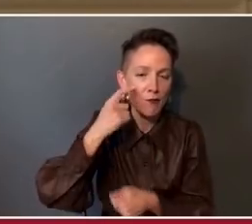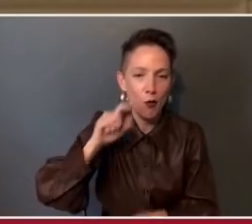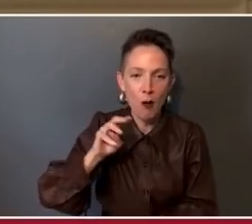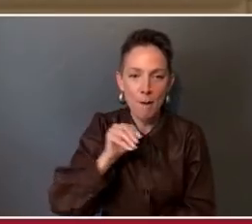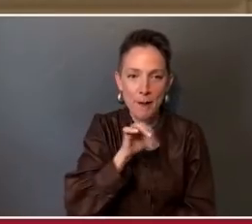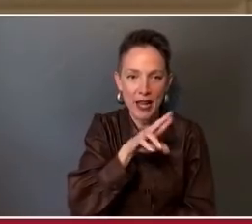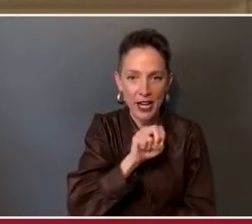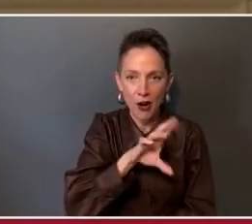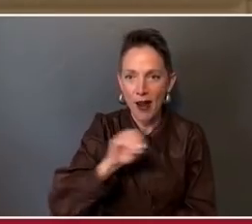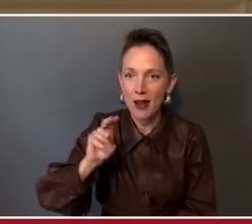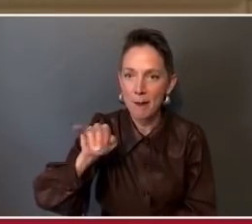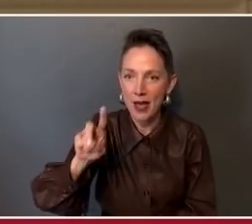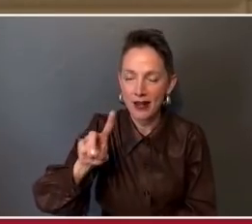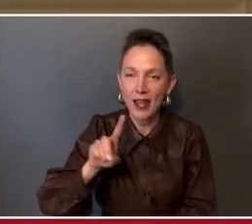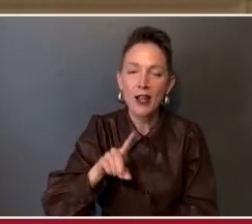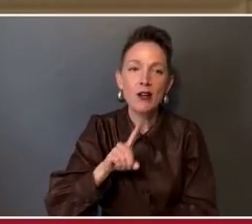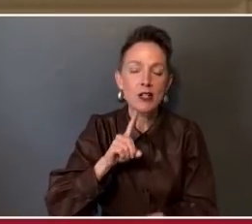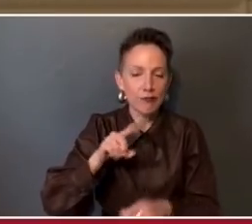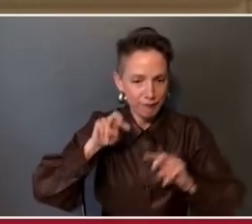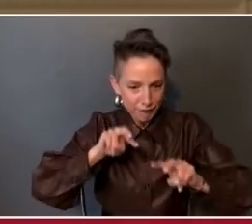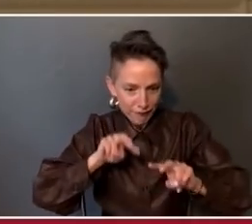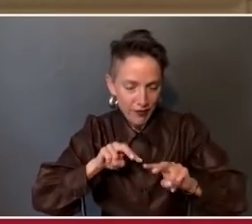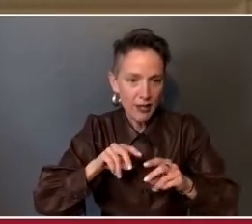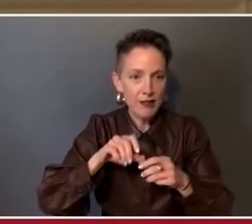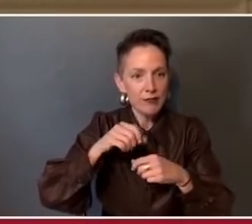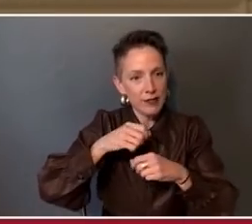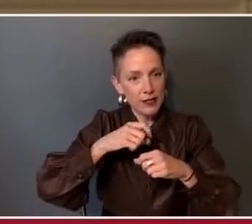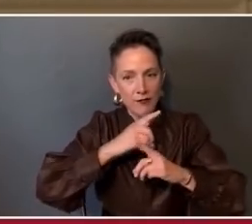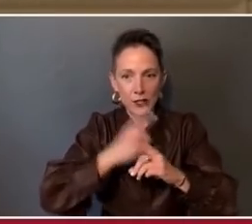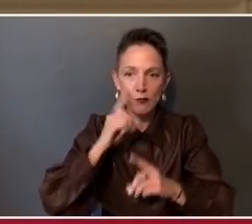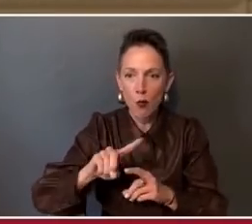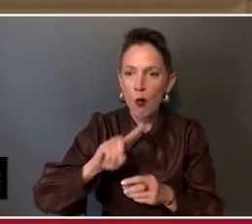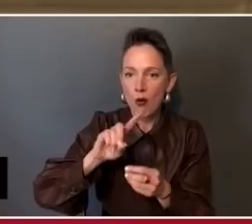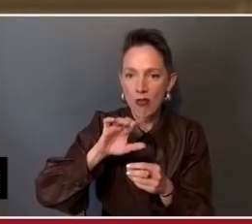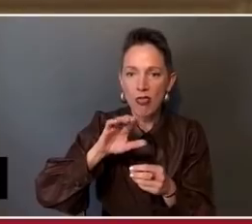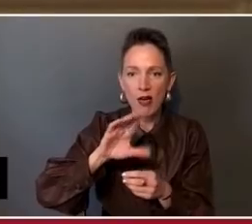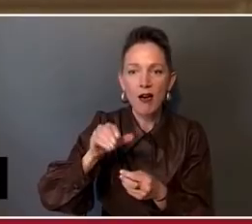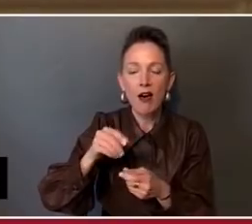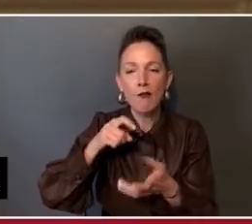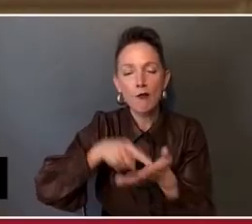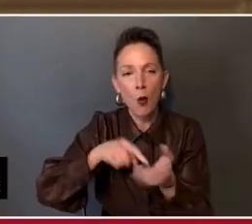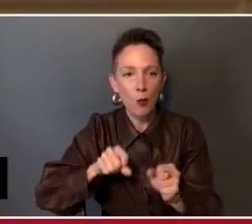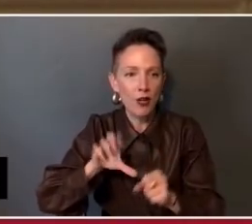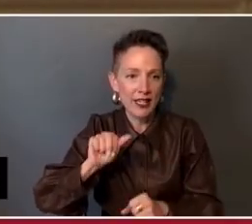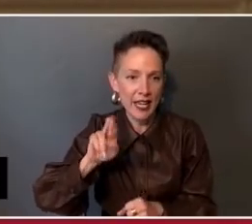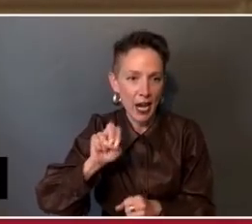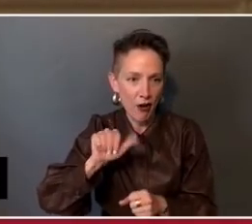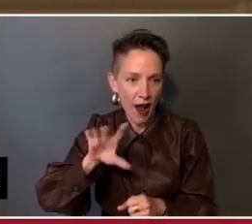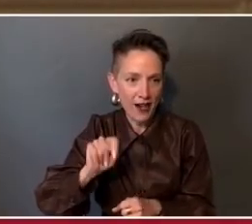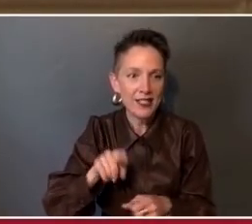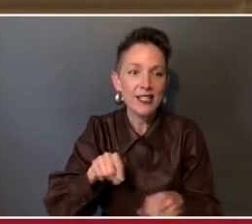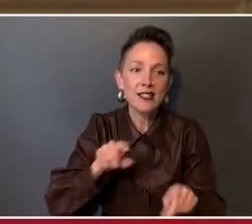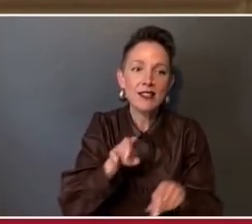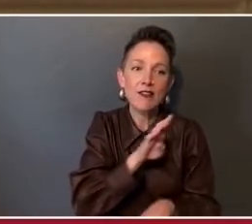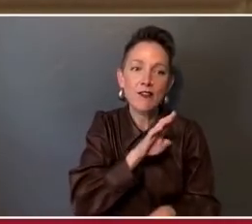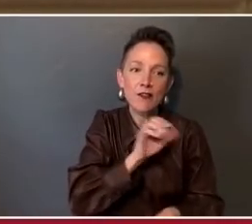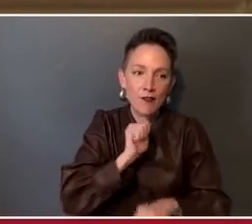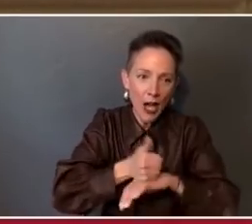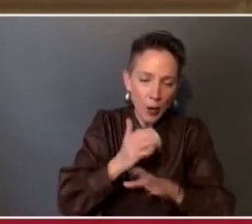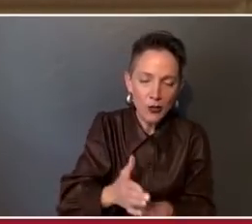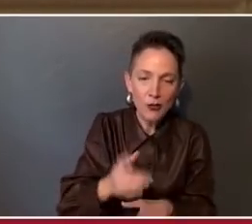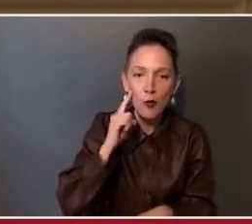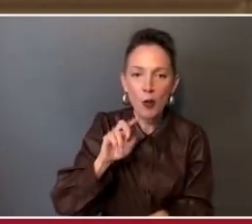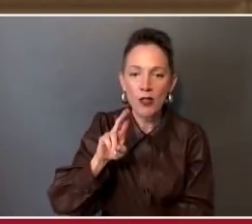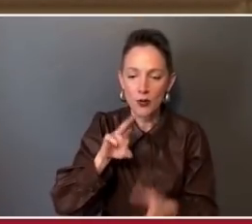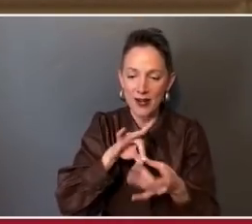oversaw the turnaround, implementation, and defense of the Affordable Care Act. He is the founder and board chair emeritus of United States of